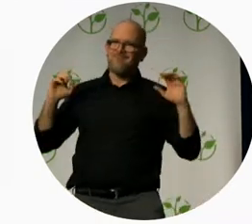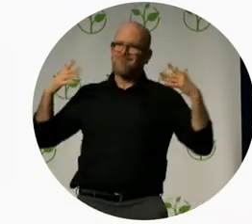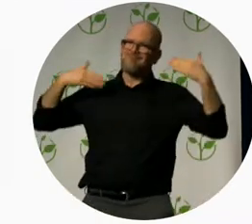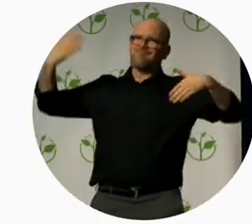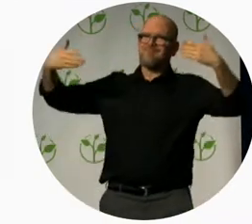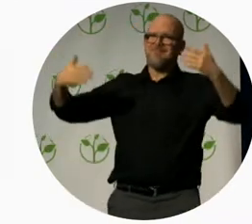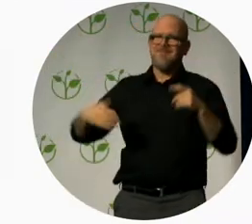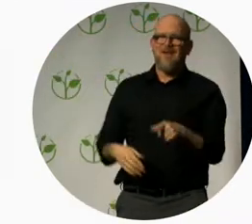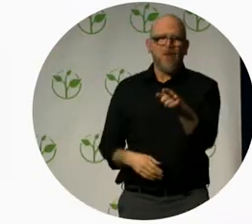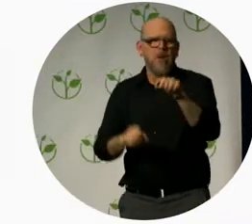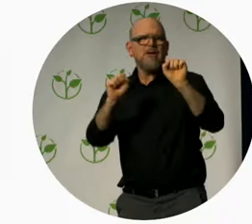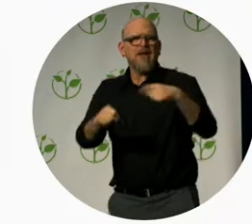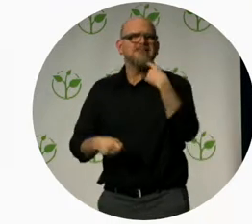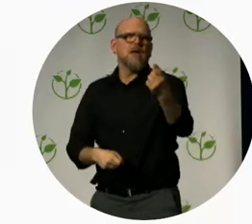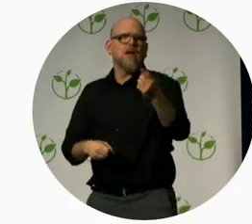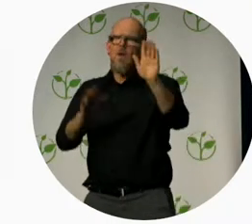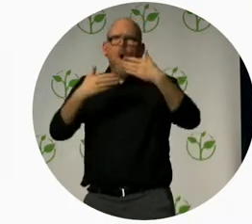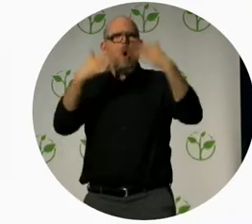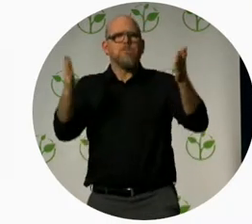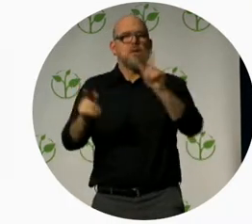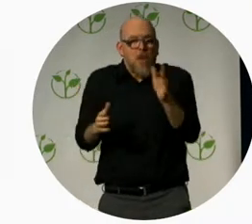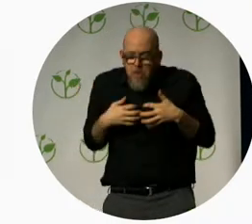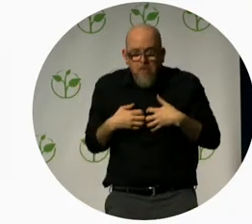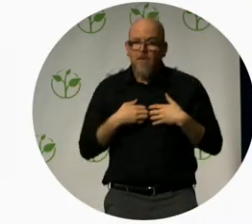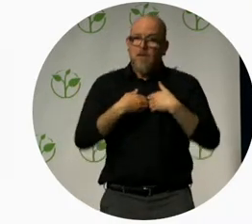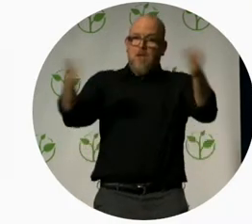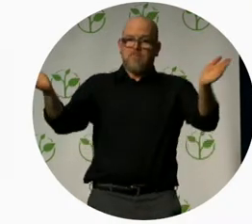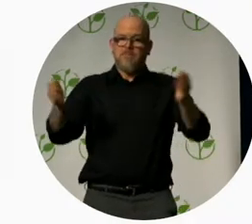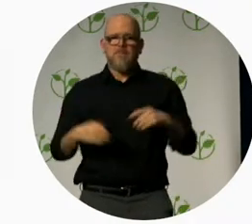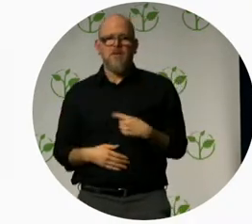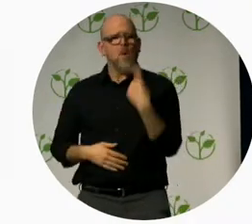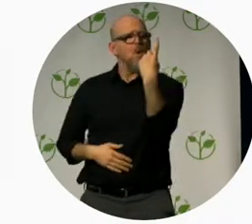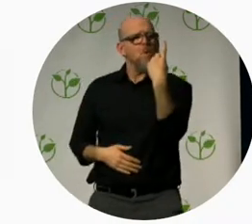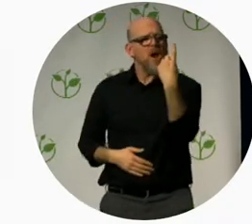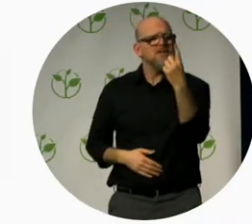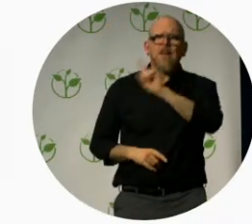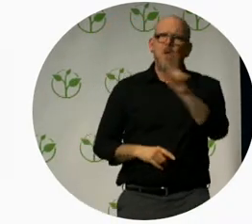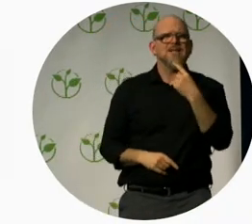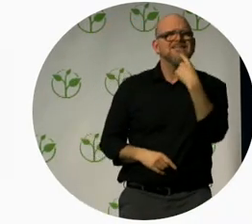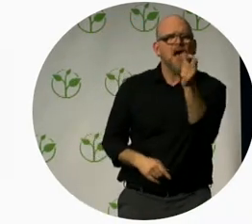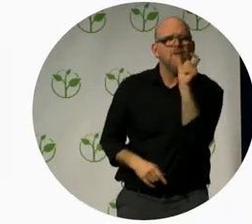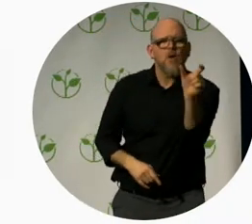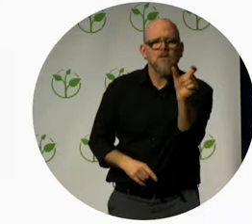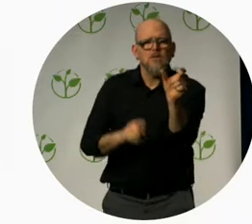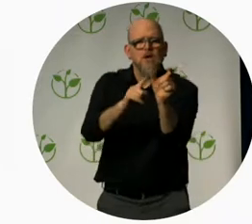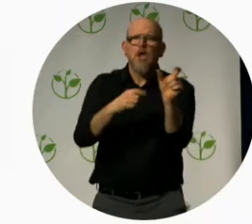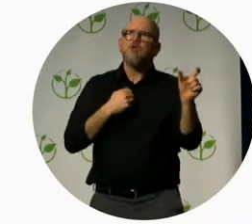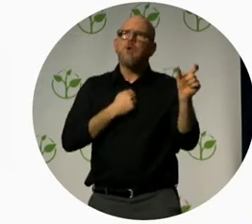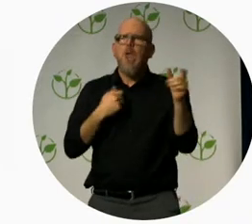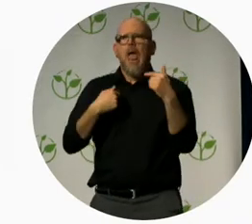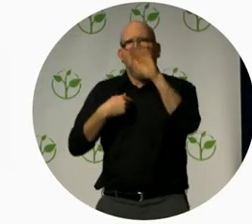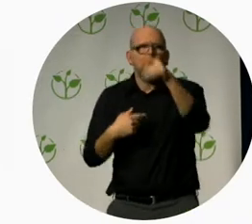The truth is, the only bad word is sorry. Sorry. Sorry. You're supposed to be